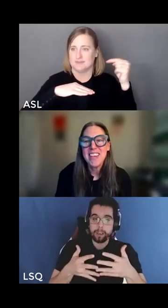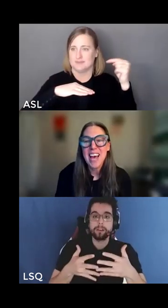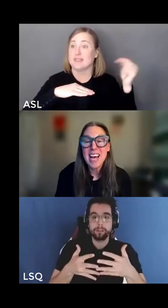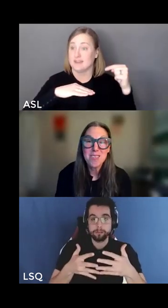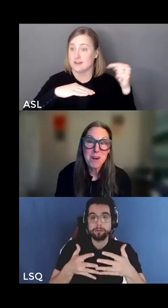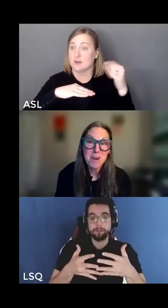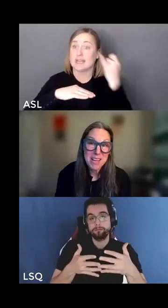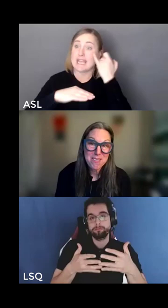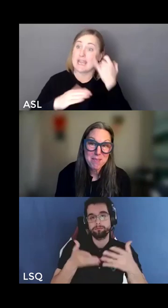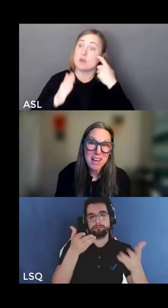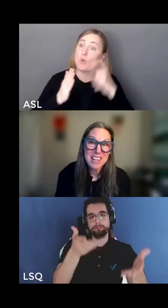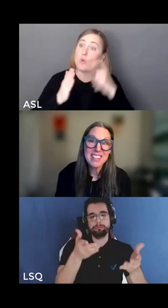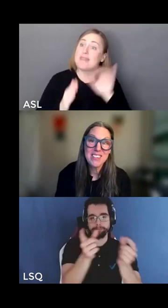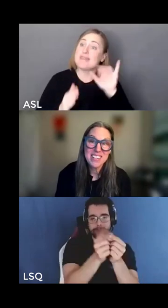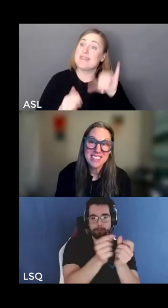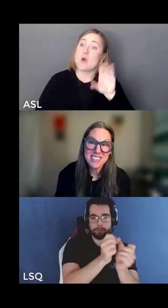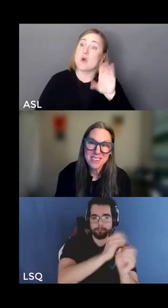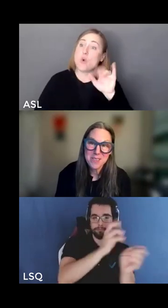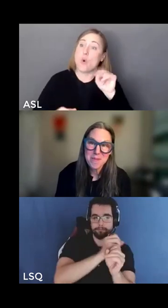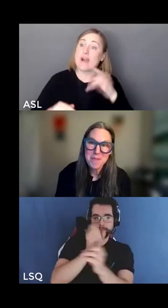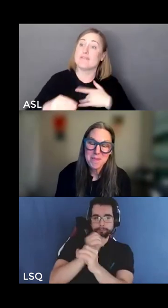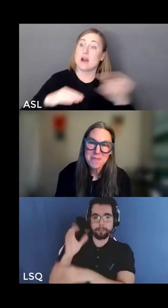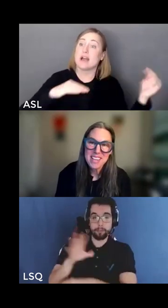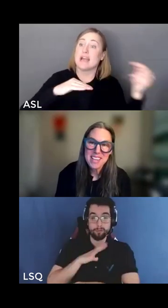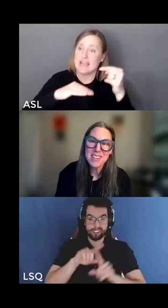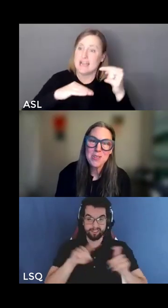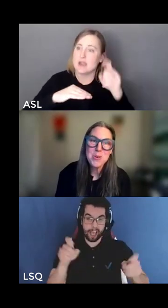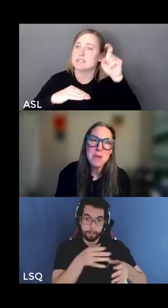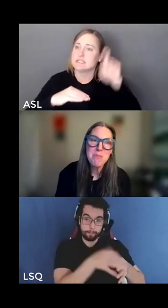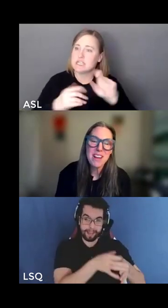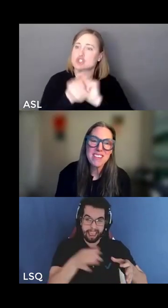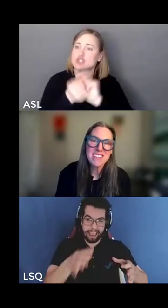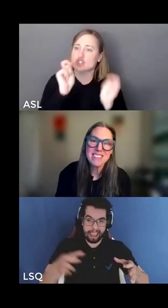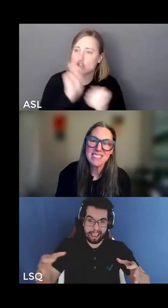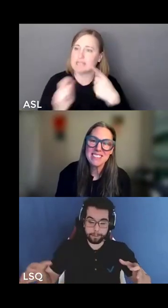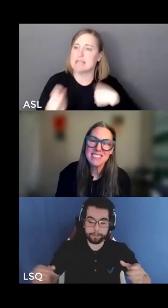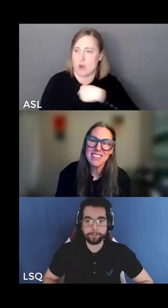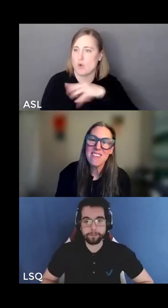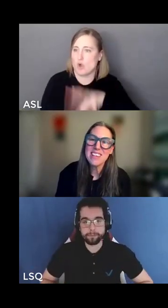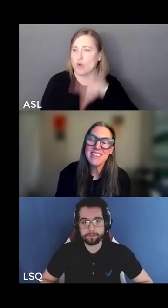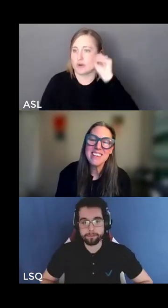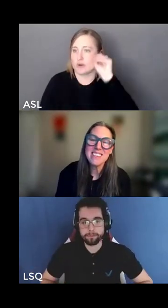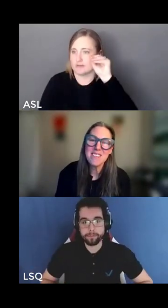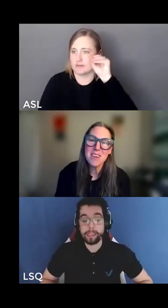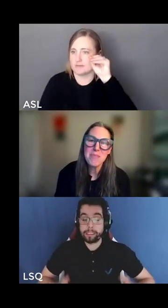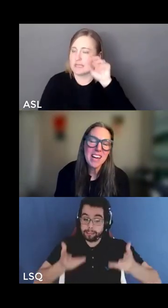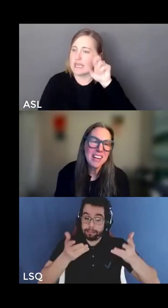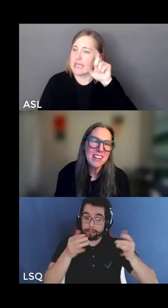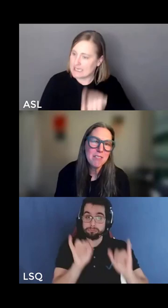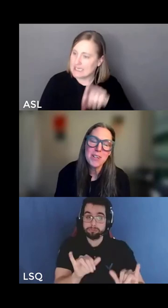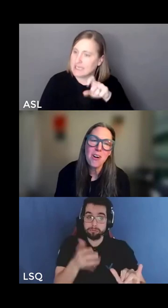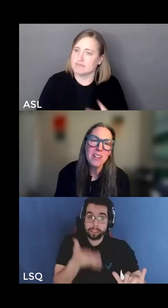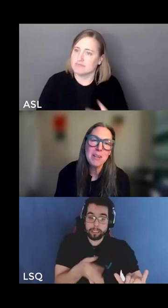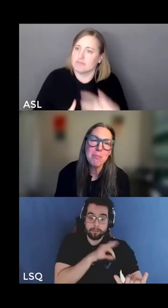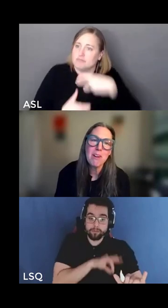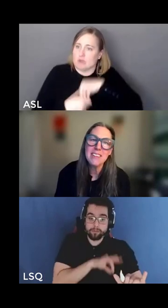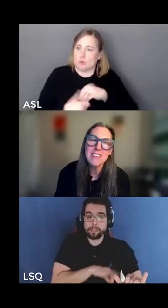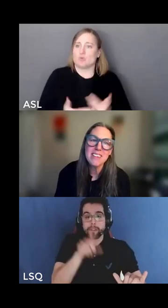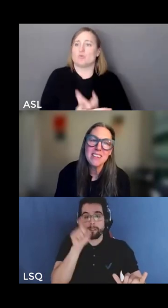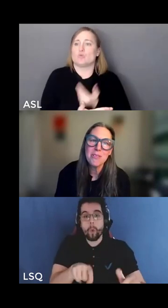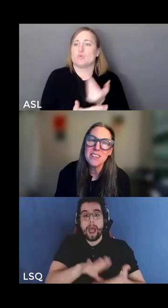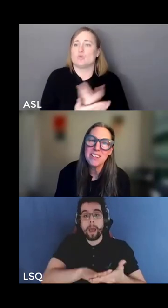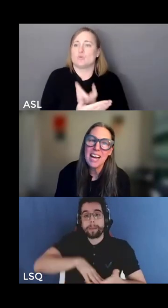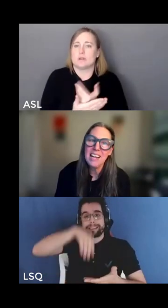that's where we have some unlearning to do and a new embrace orientation of something i have been calling